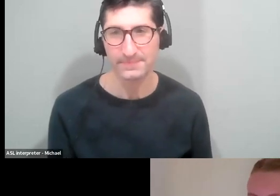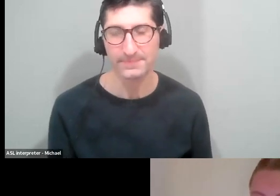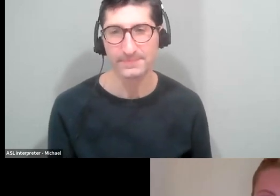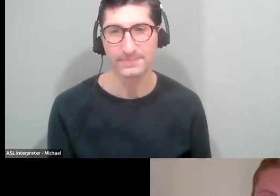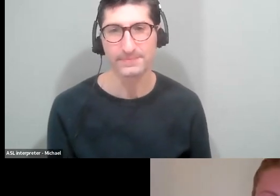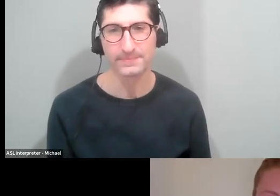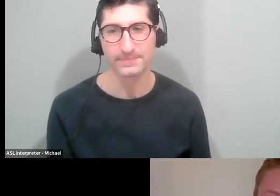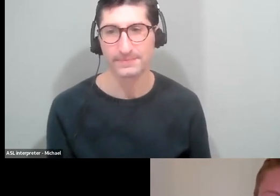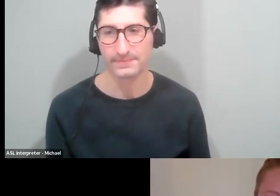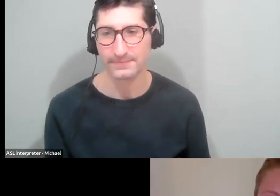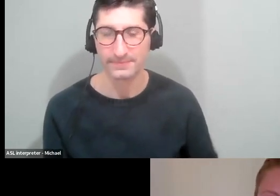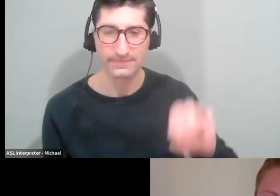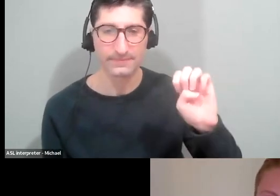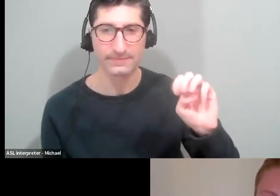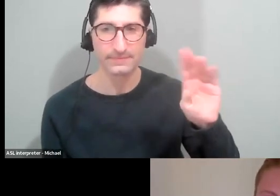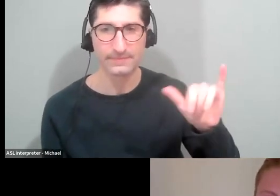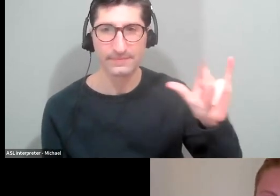Thank you, Alexia.